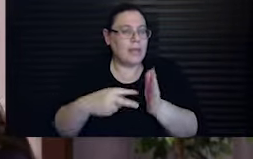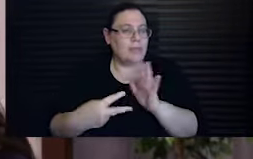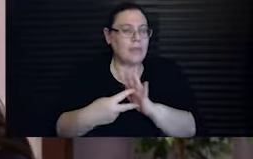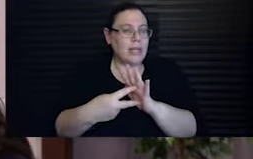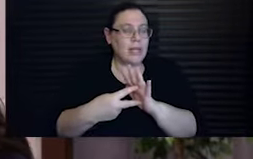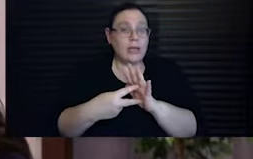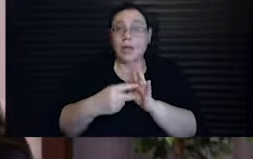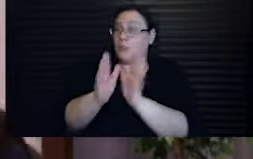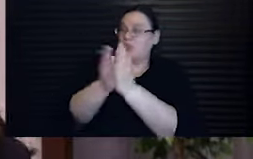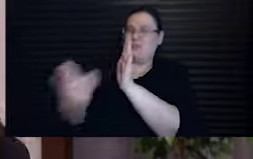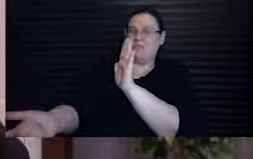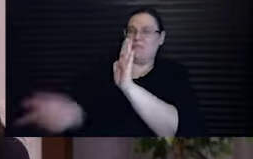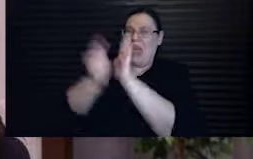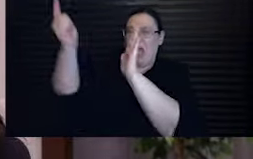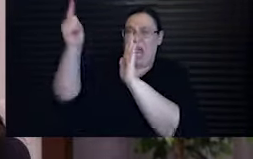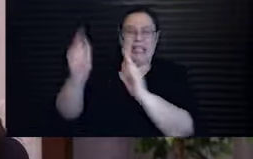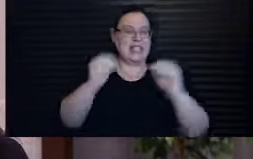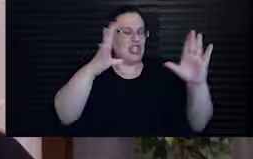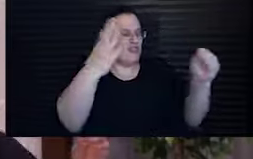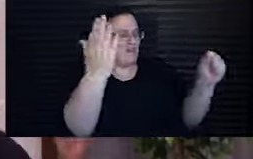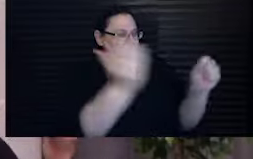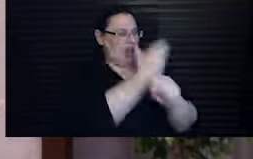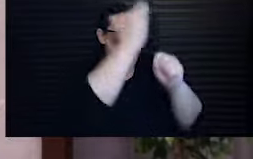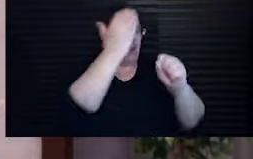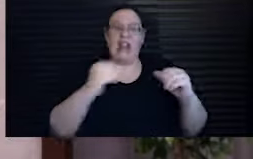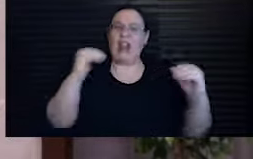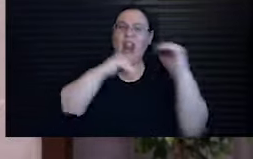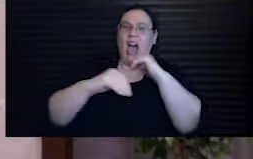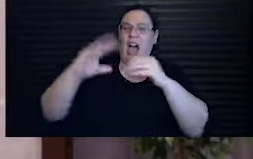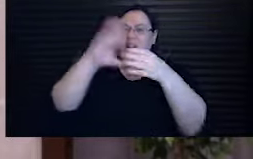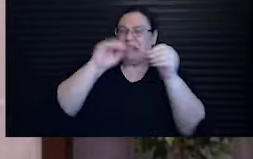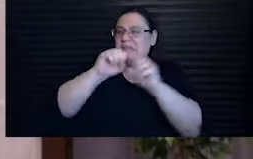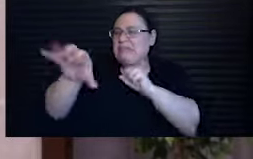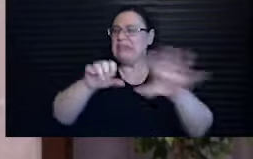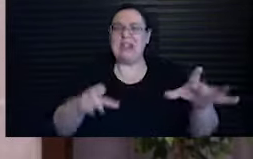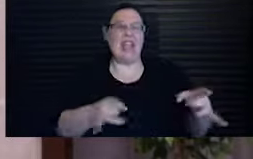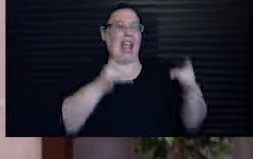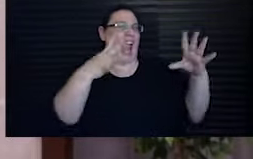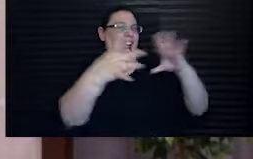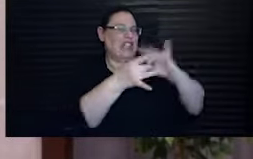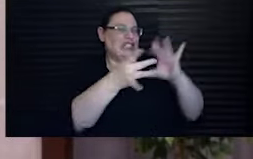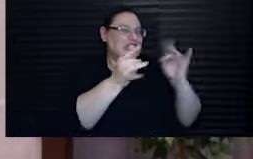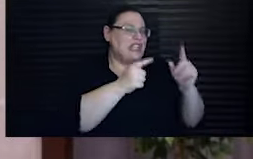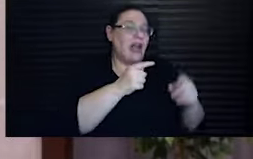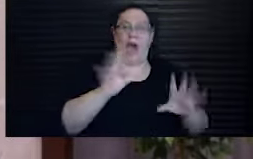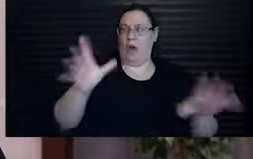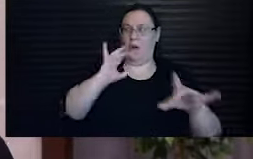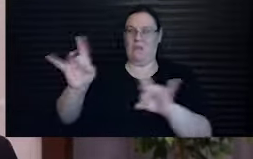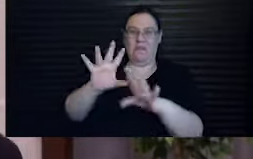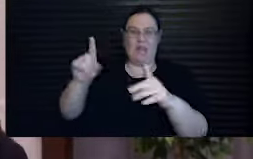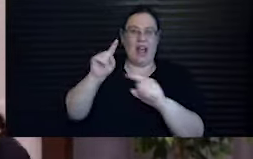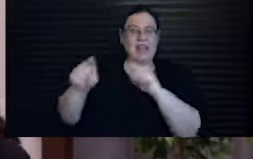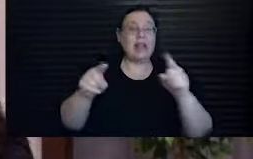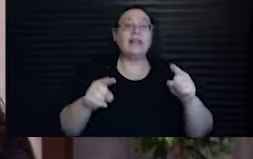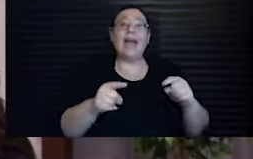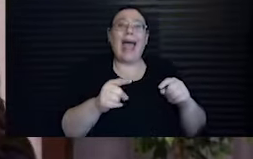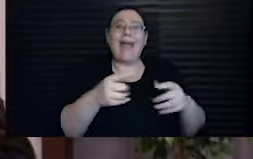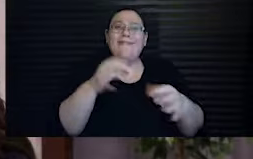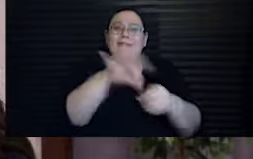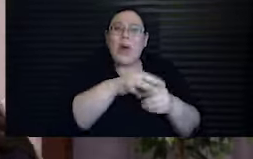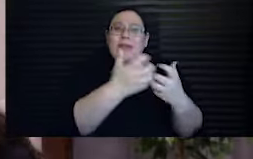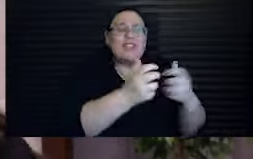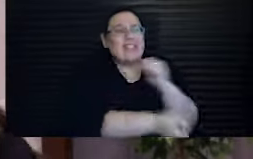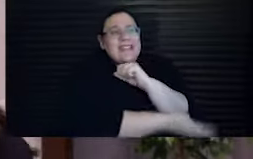they will ban books. And they will fire teachers. And they will spread lies and hate. They will threaten violence. And they will even steal voting